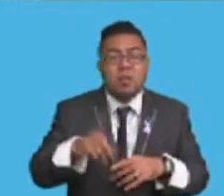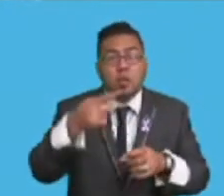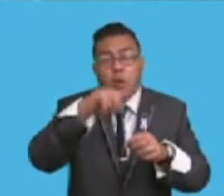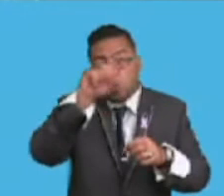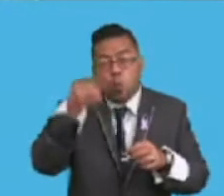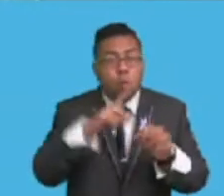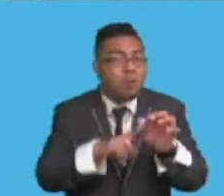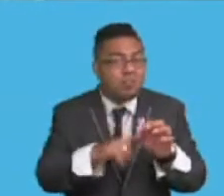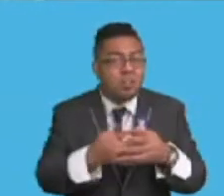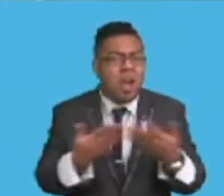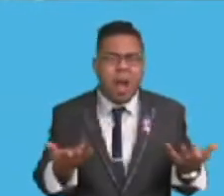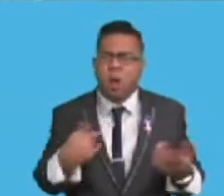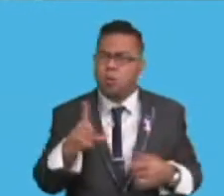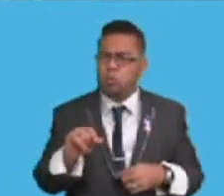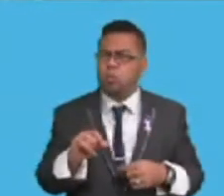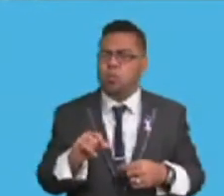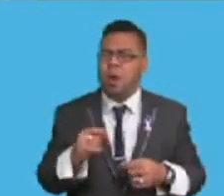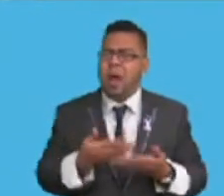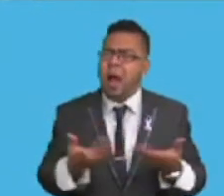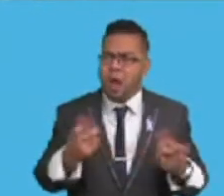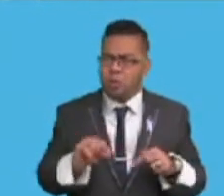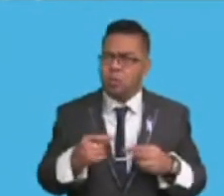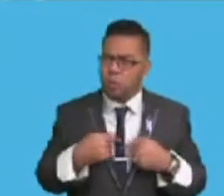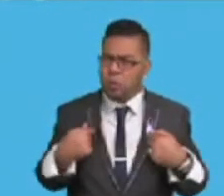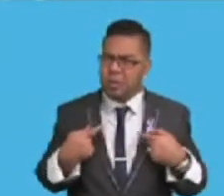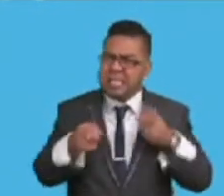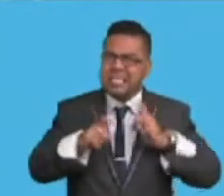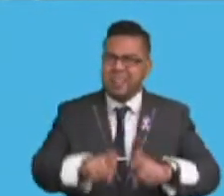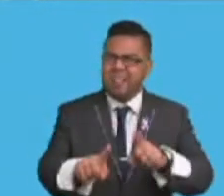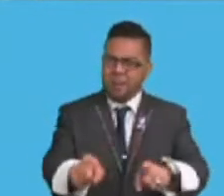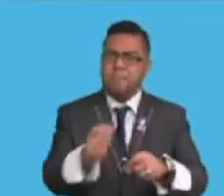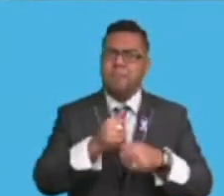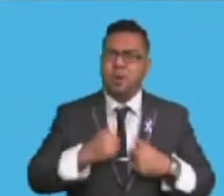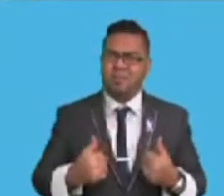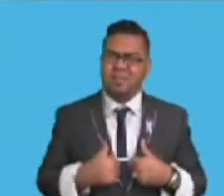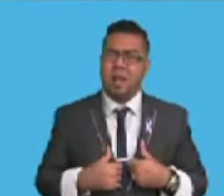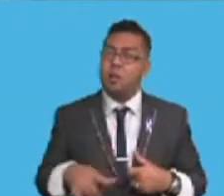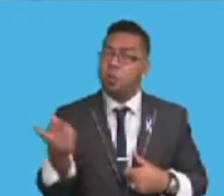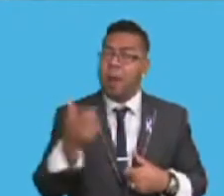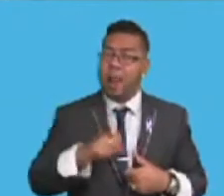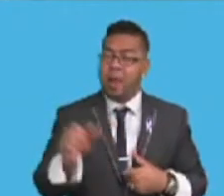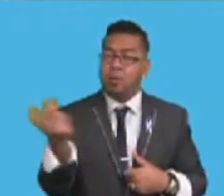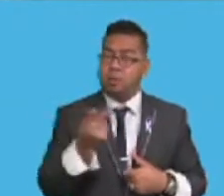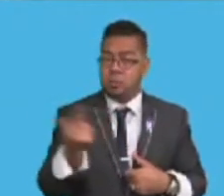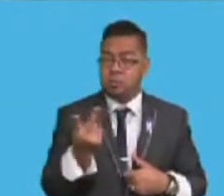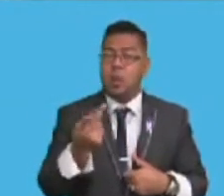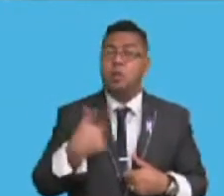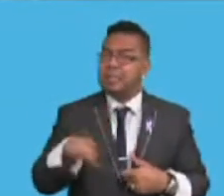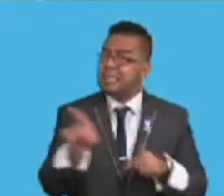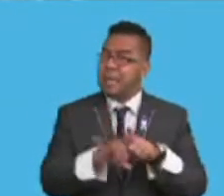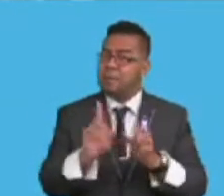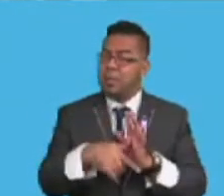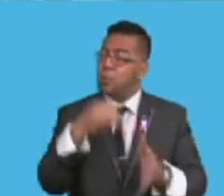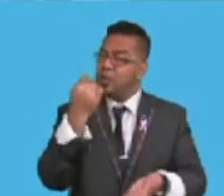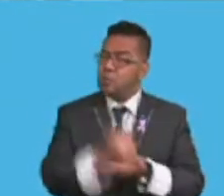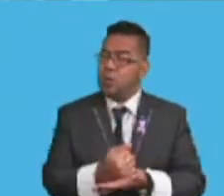the challenge is how do we sustain this practice? Allow those two and at same time ensure that